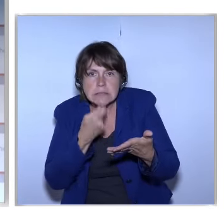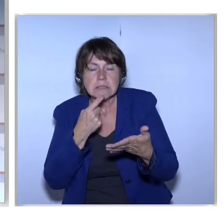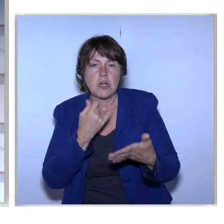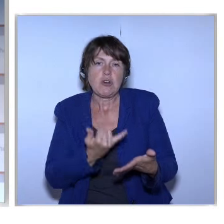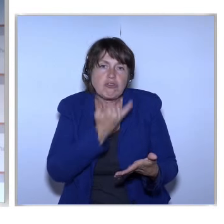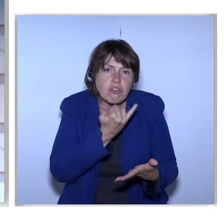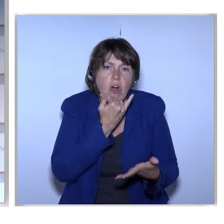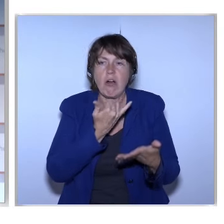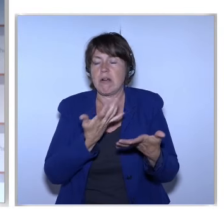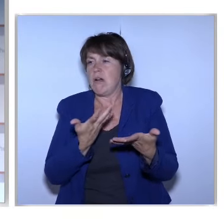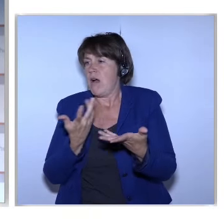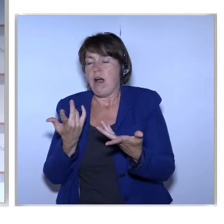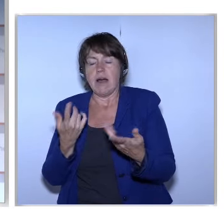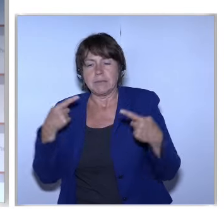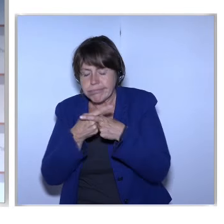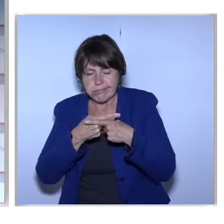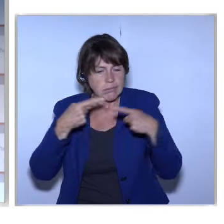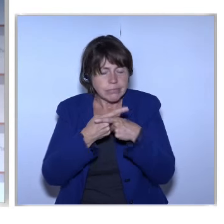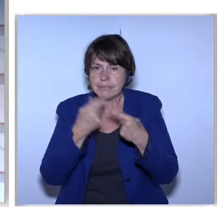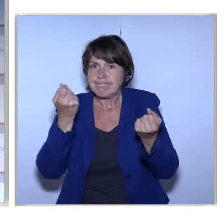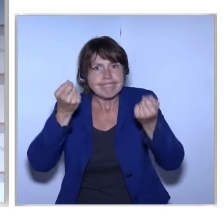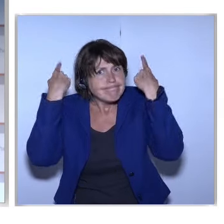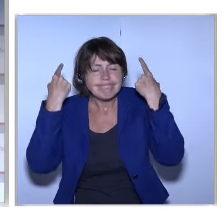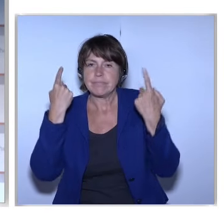It's Tremendously Disabilitating